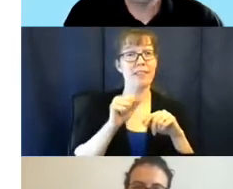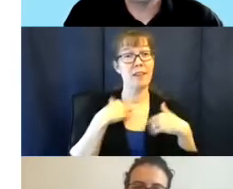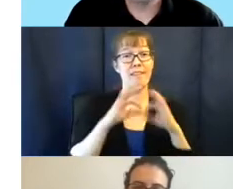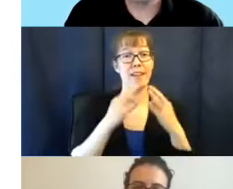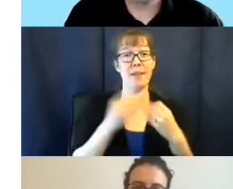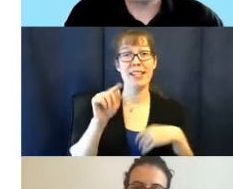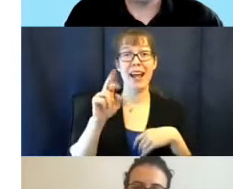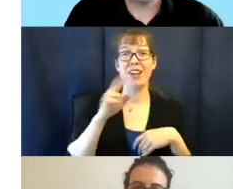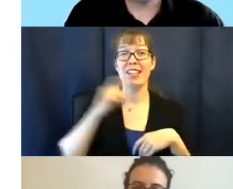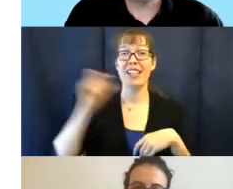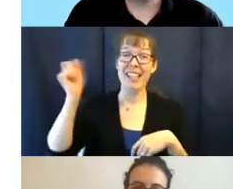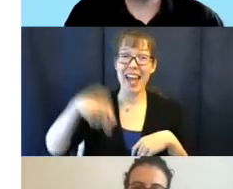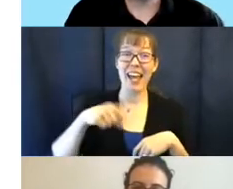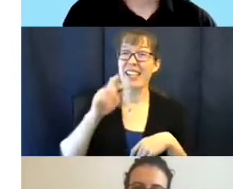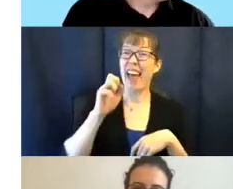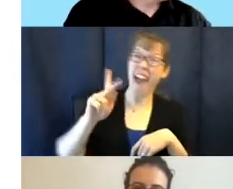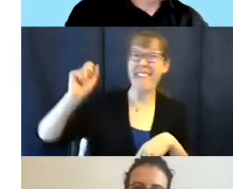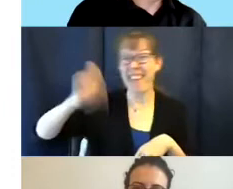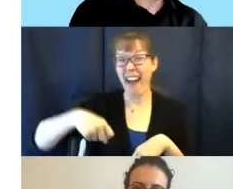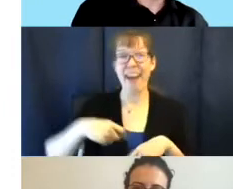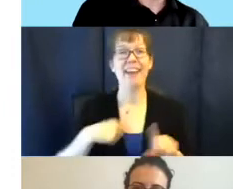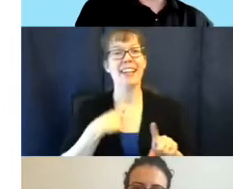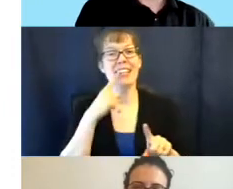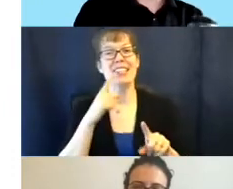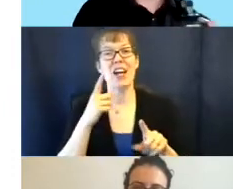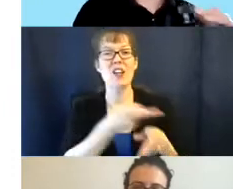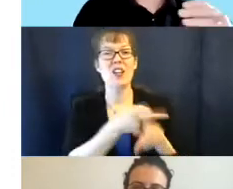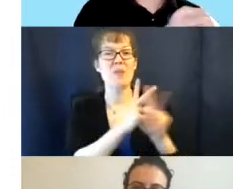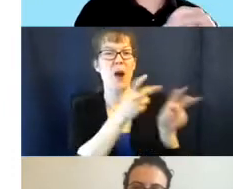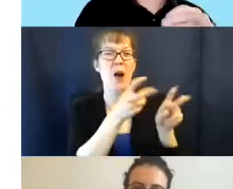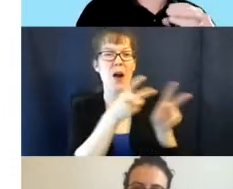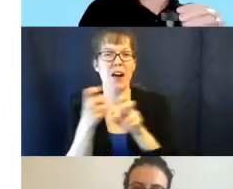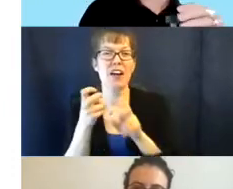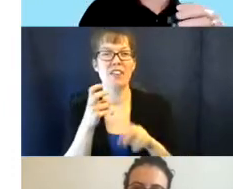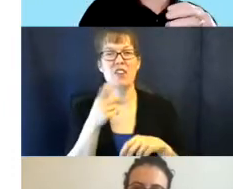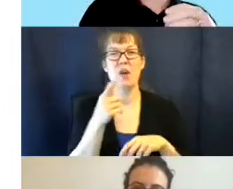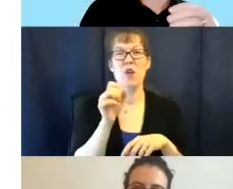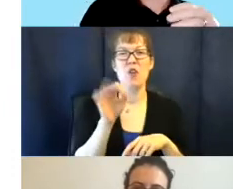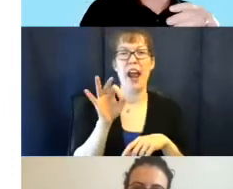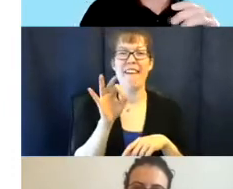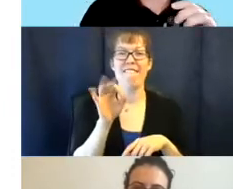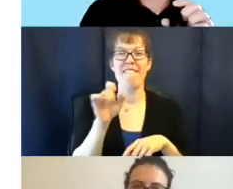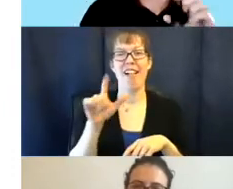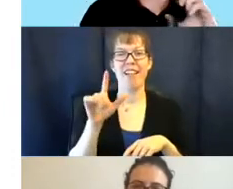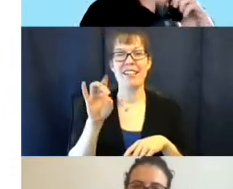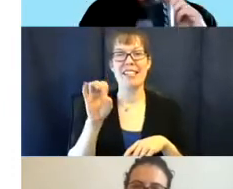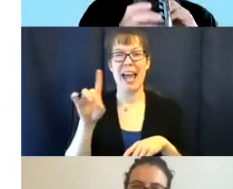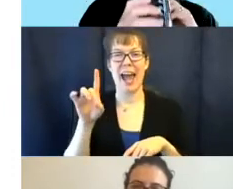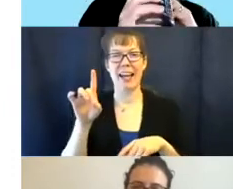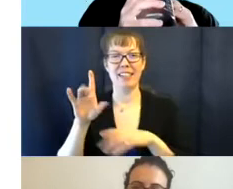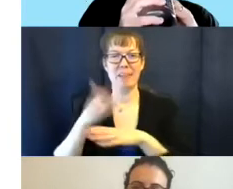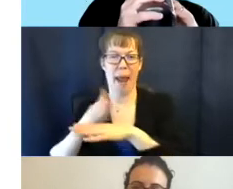Heck yeah. I would just start out by borrowing a little phrase from the Grateful Dead and tell you what a long and